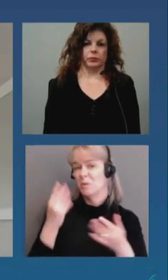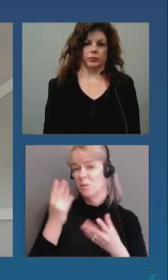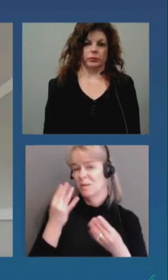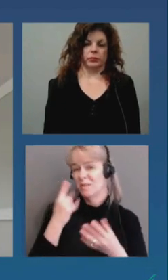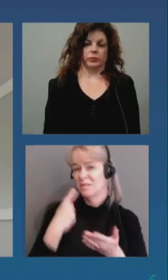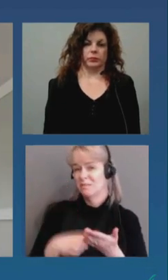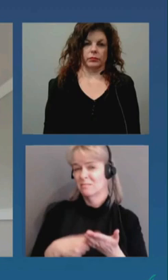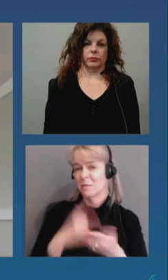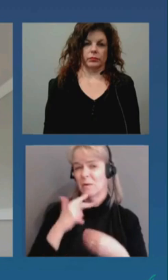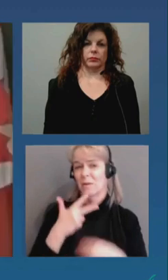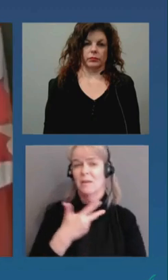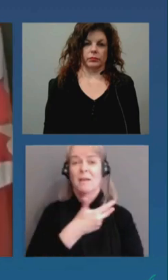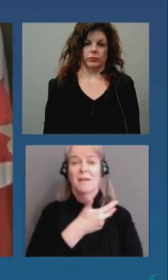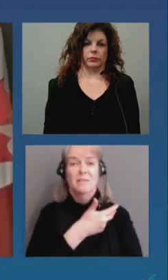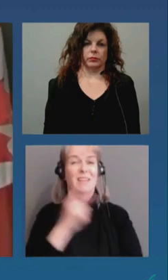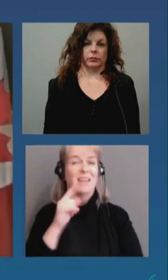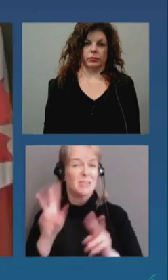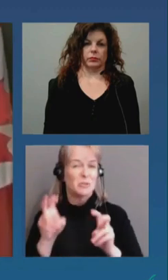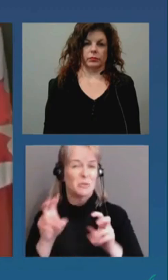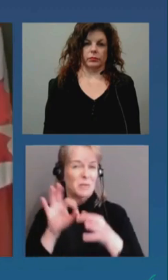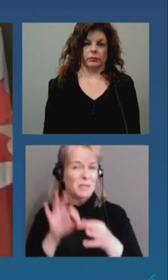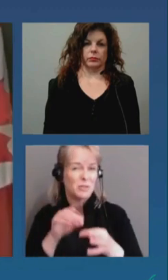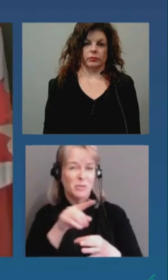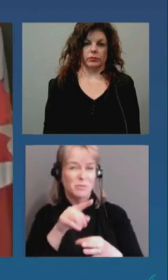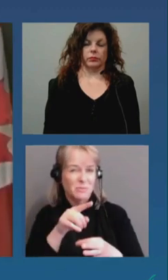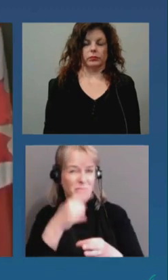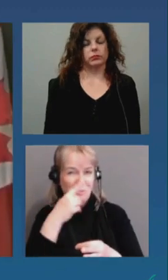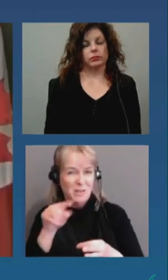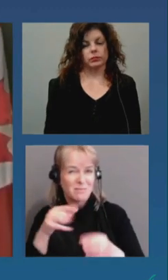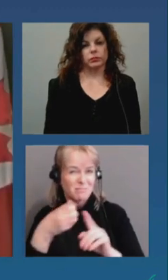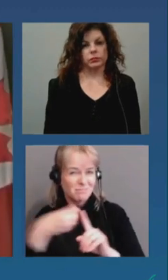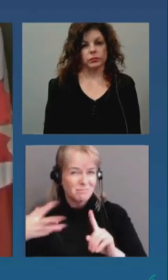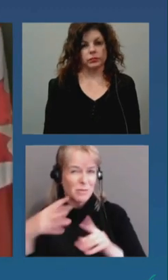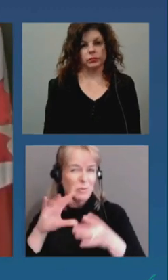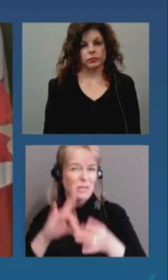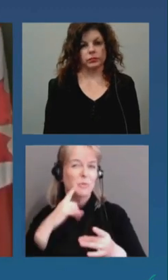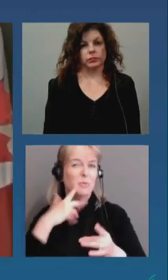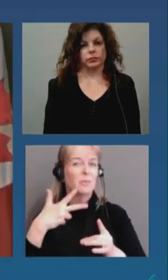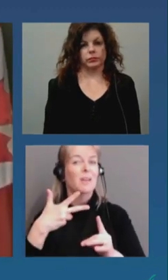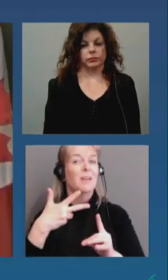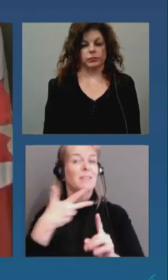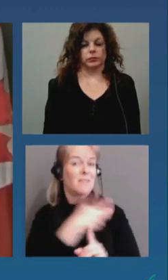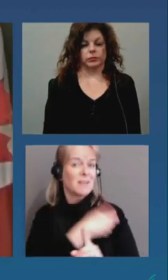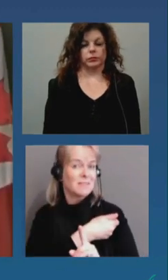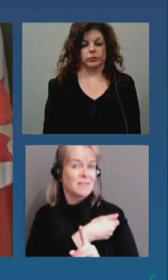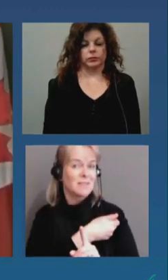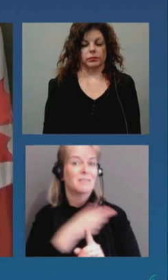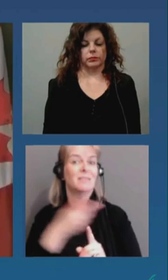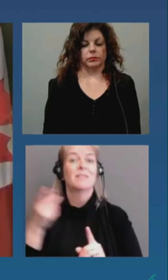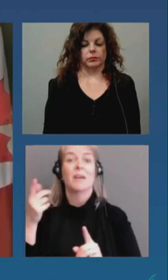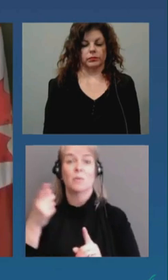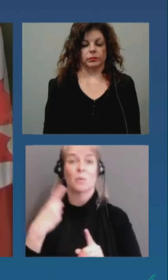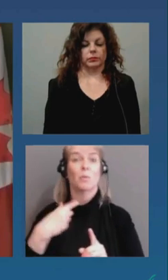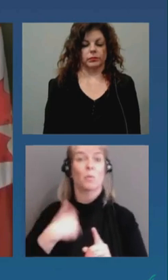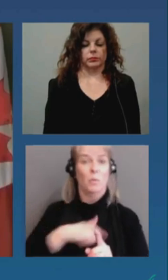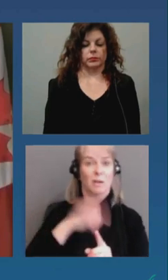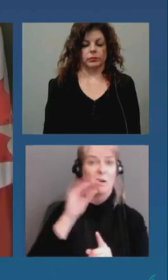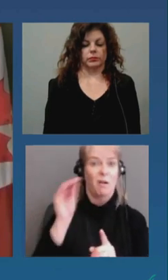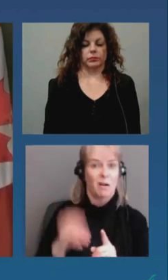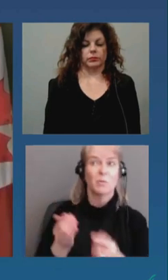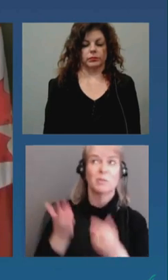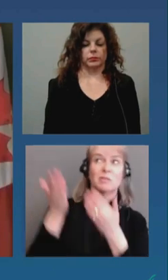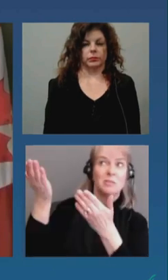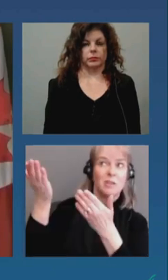everyone who's 40 and over yeah i mean um i think the mayor talked about it well you know they're making